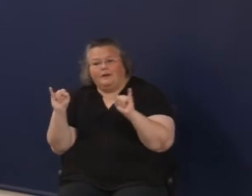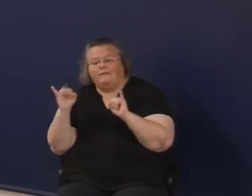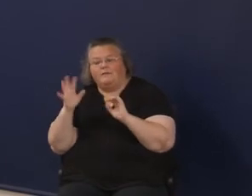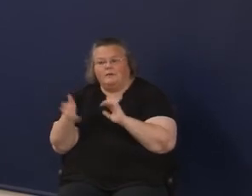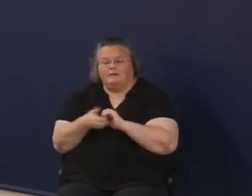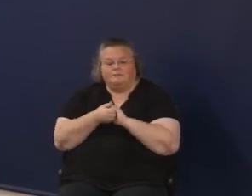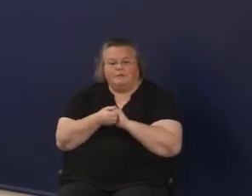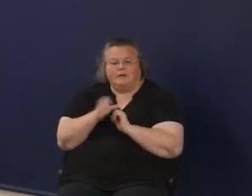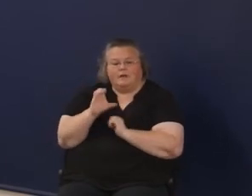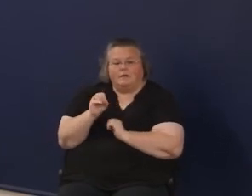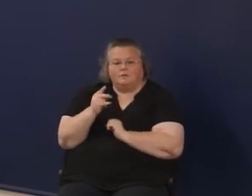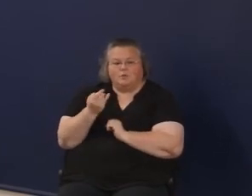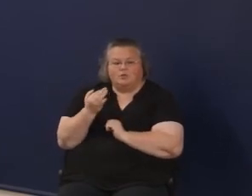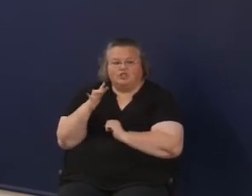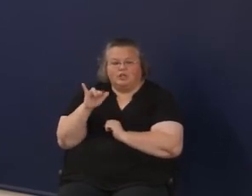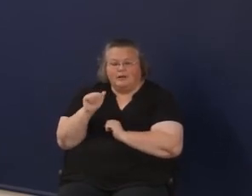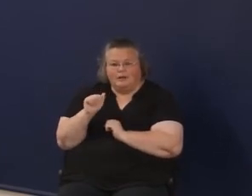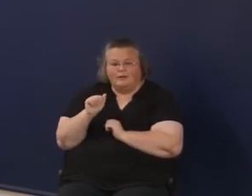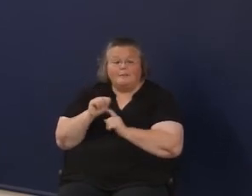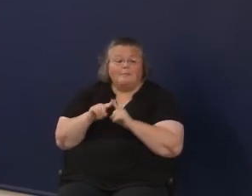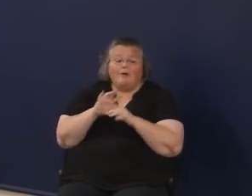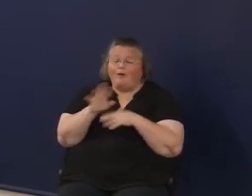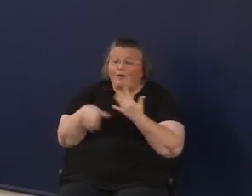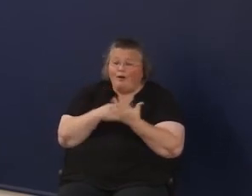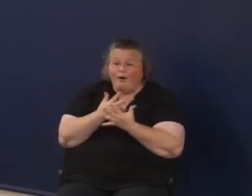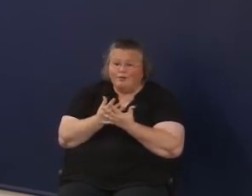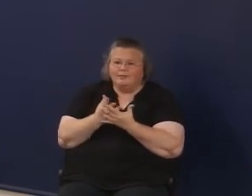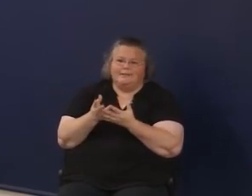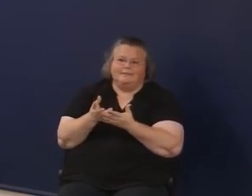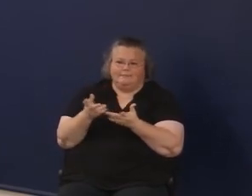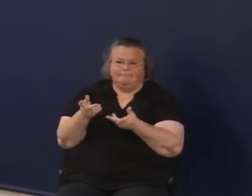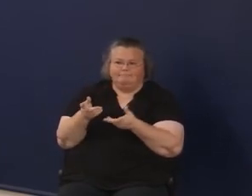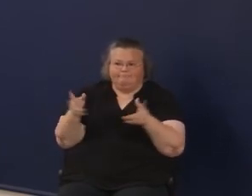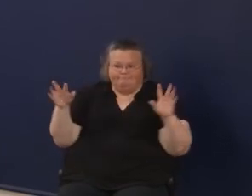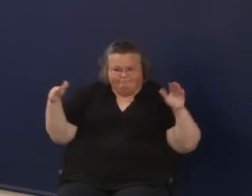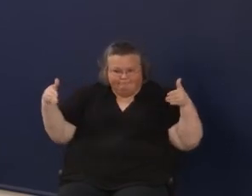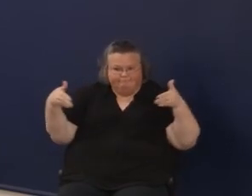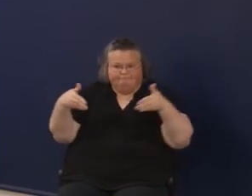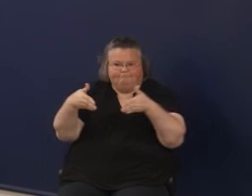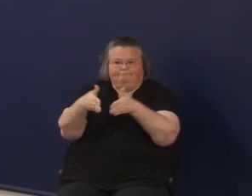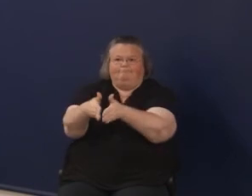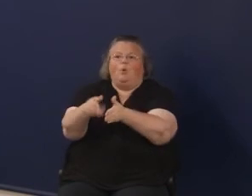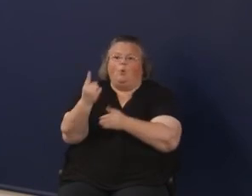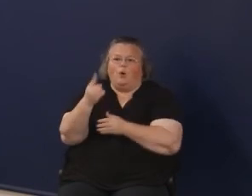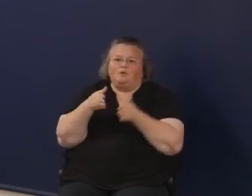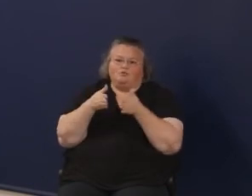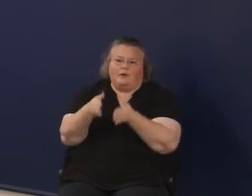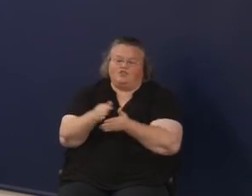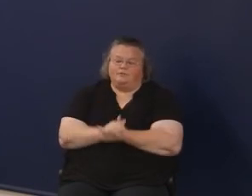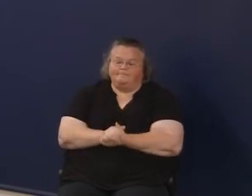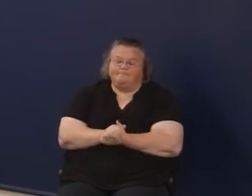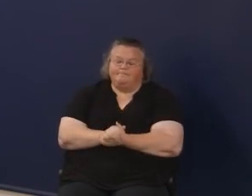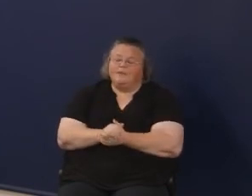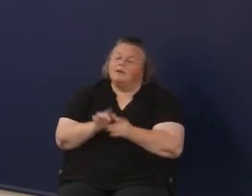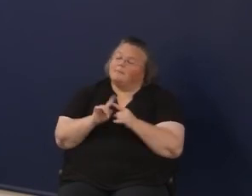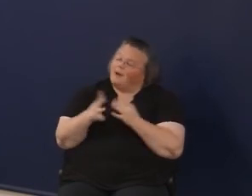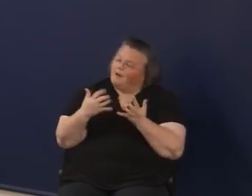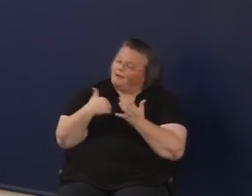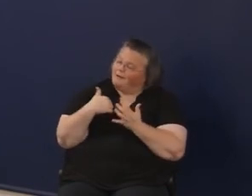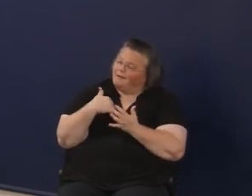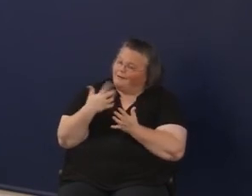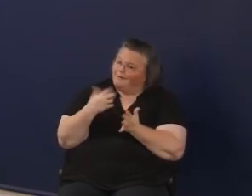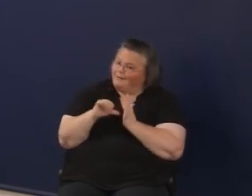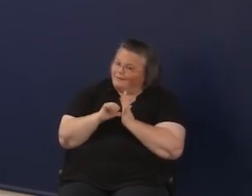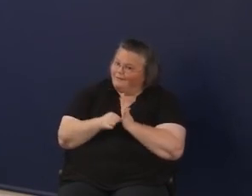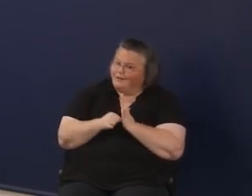All of that stuff is pulling in the same direction. But I want to emphasize that all of that